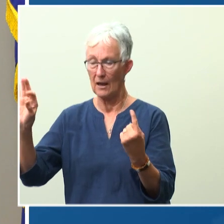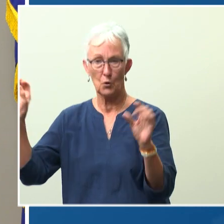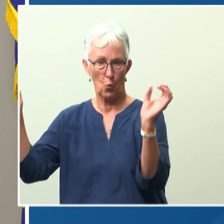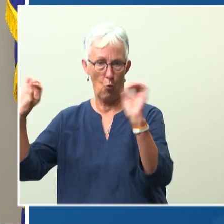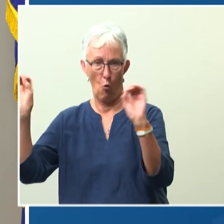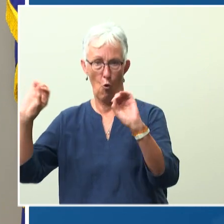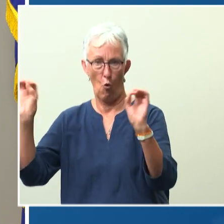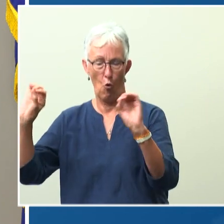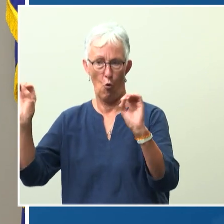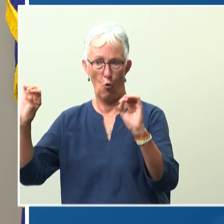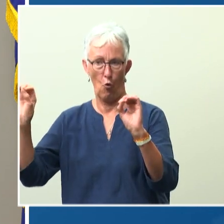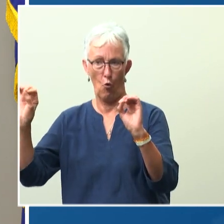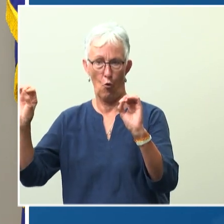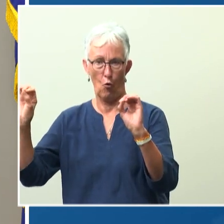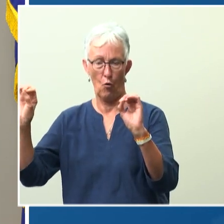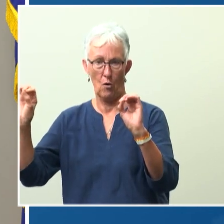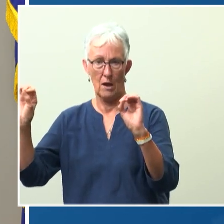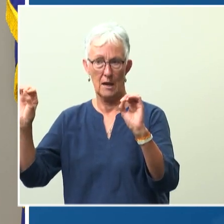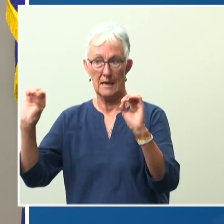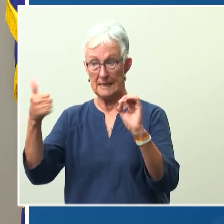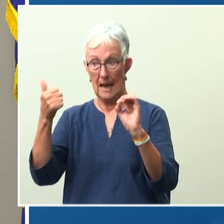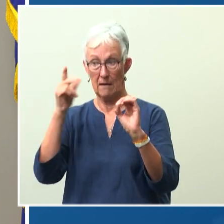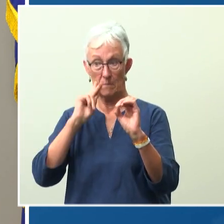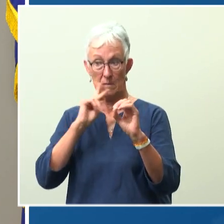patients, four have since died.